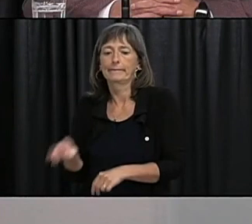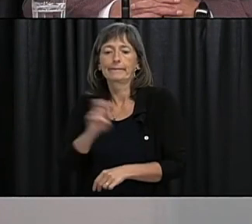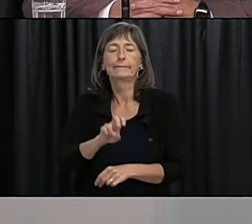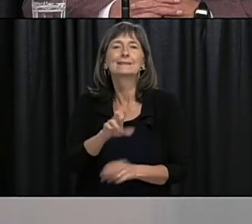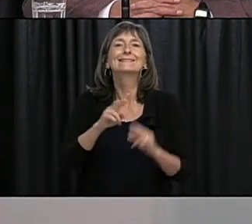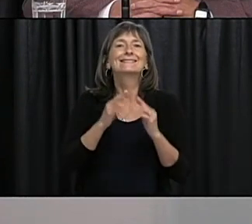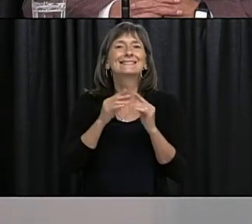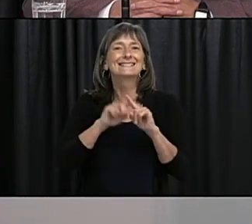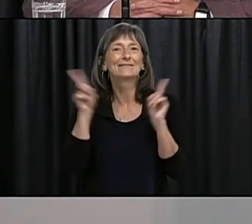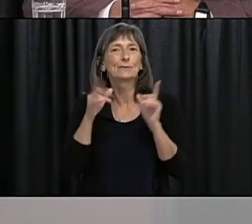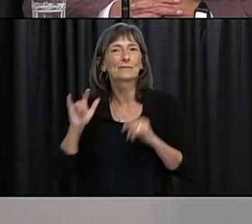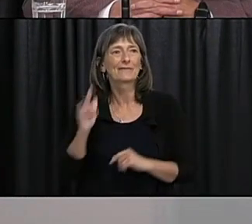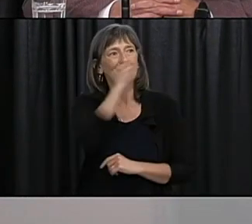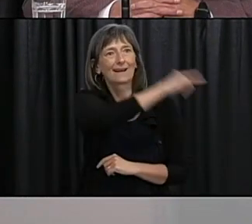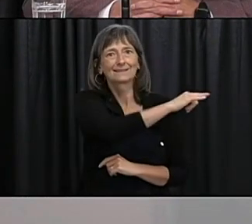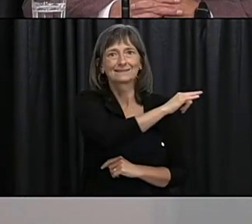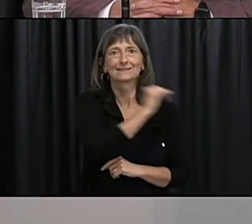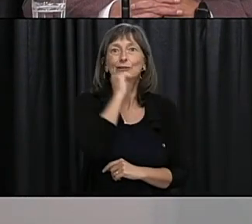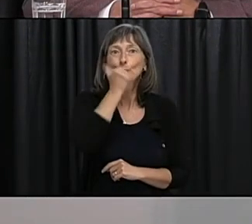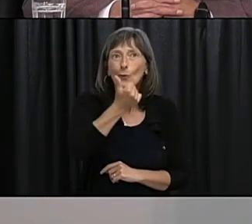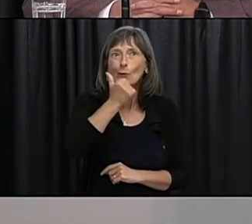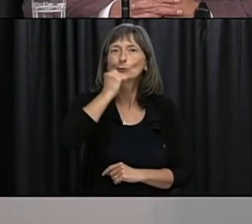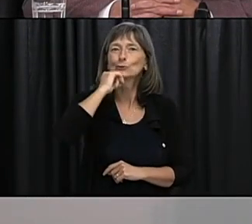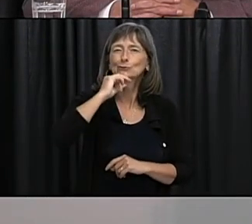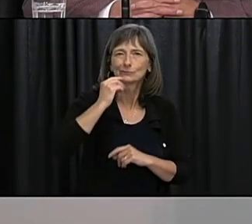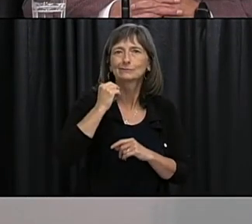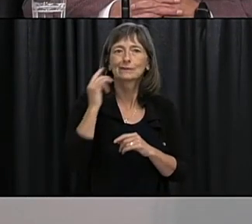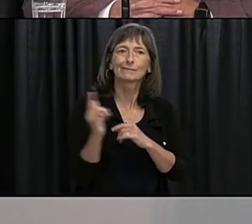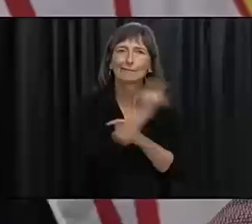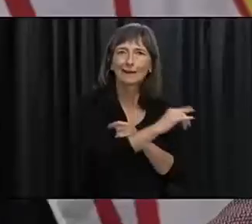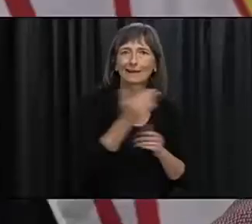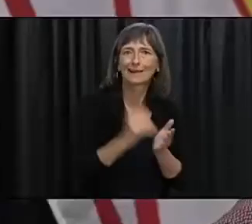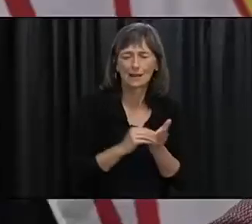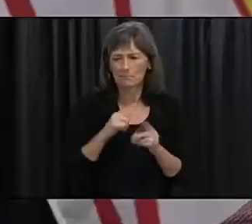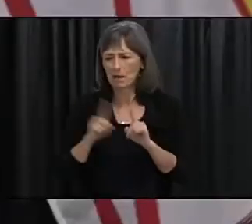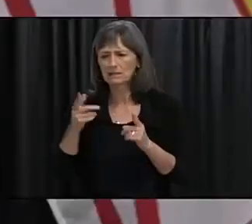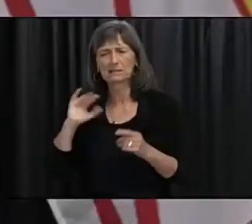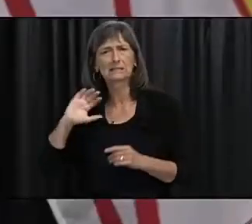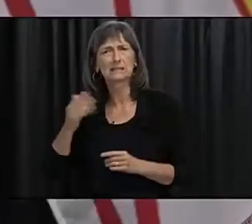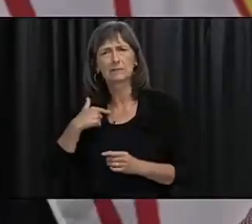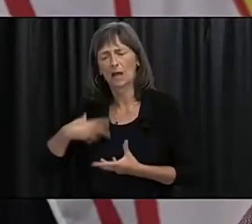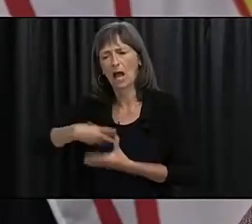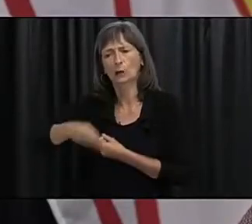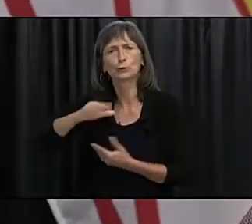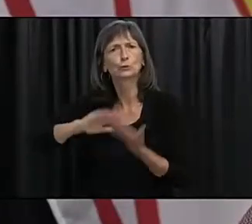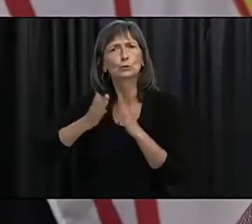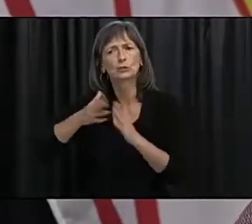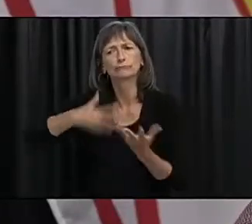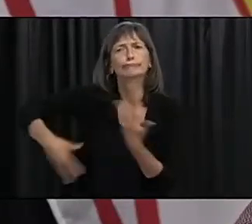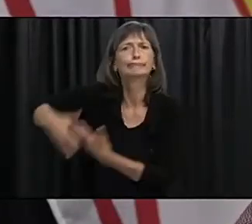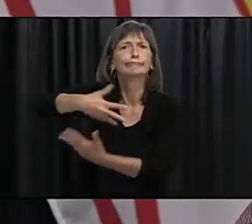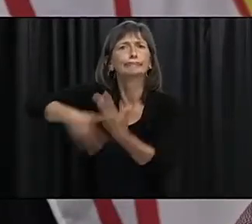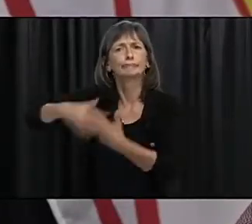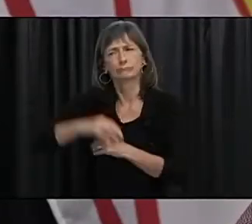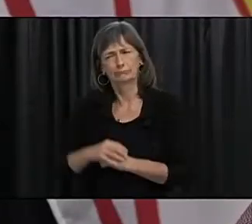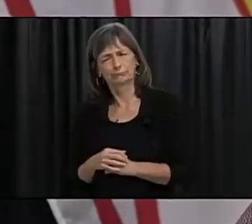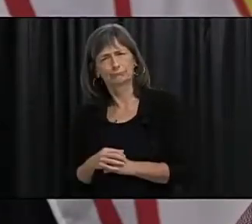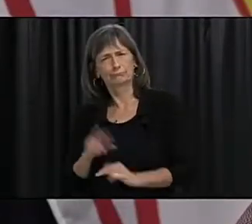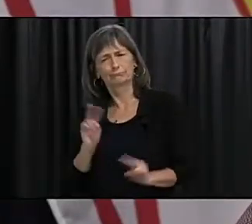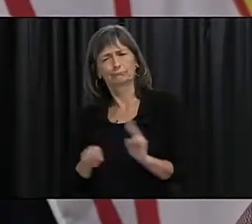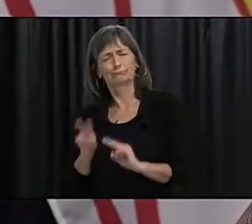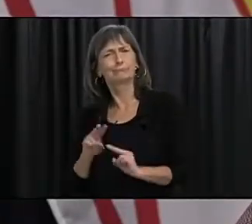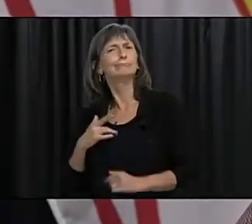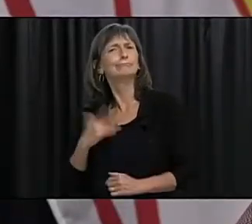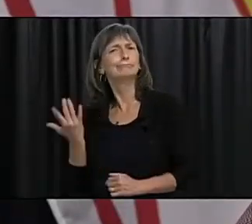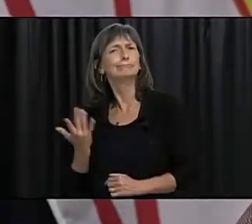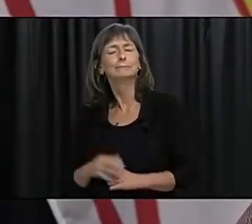what's being done to monitor this from the enforcement side if you're coming to Newfoundland Labrador number one